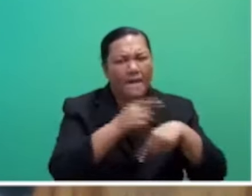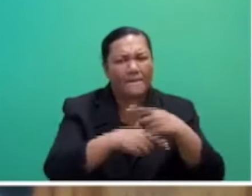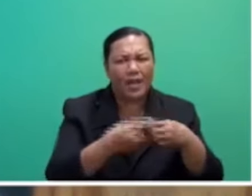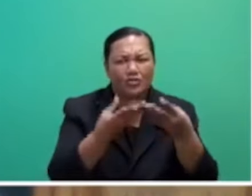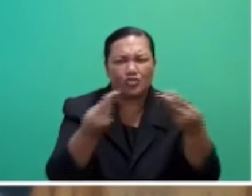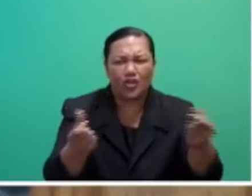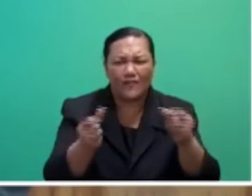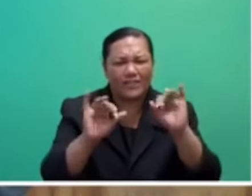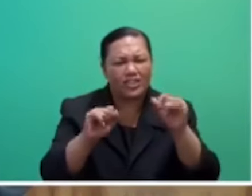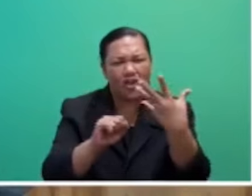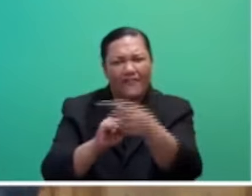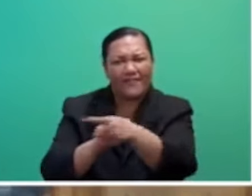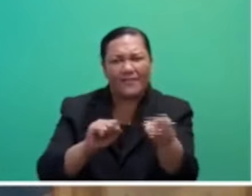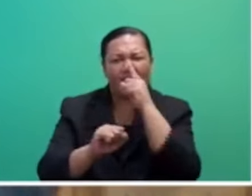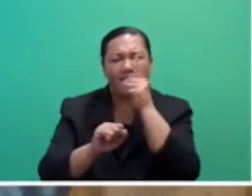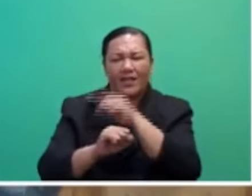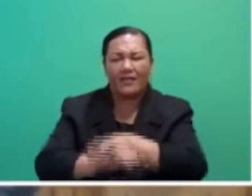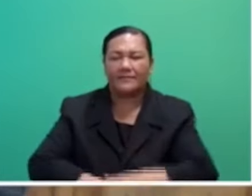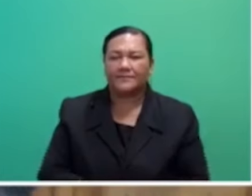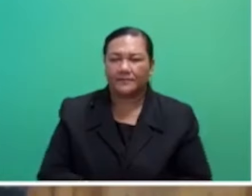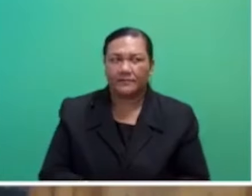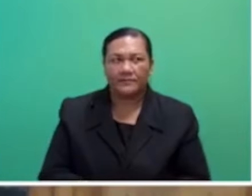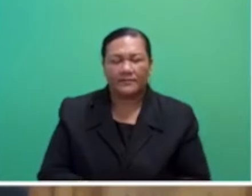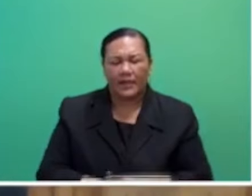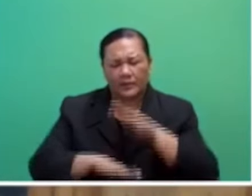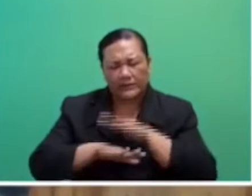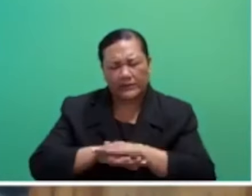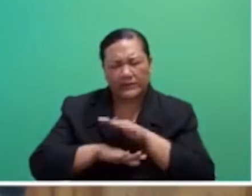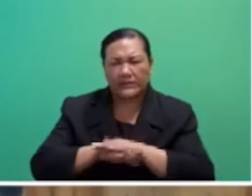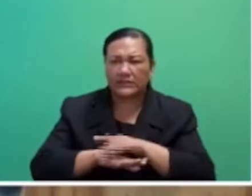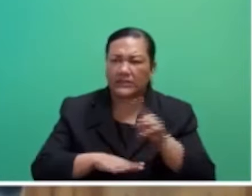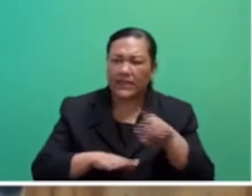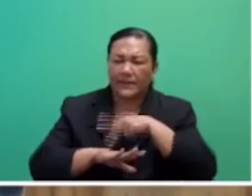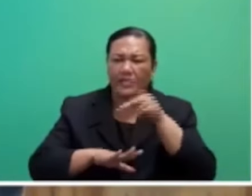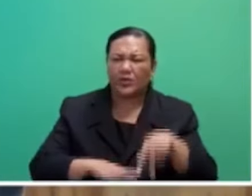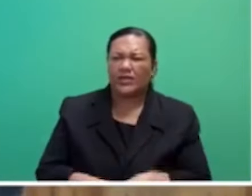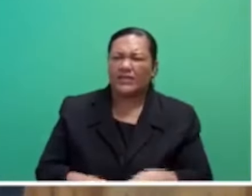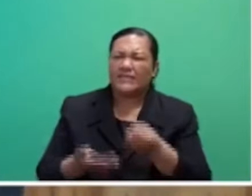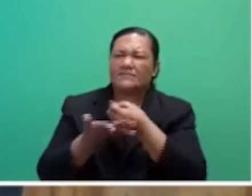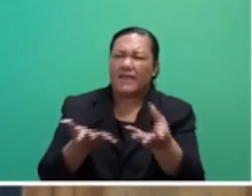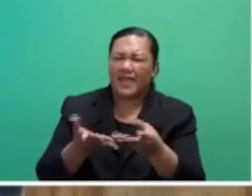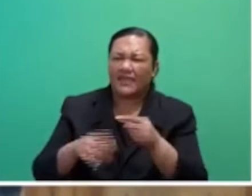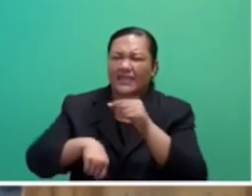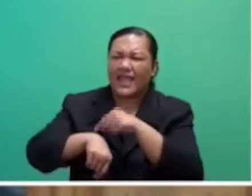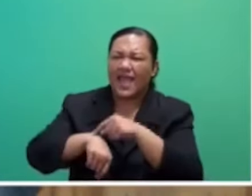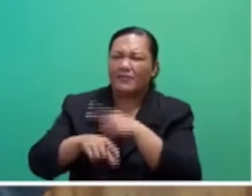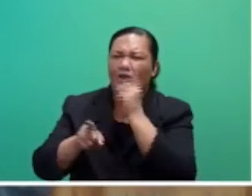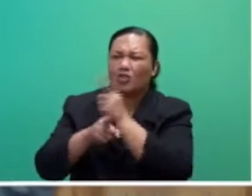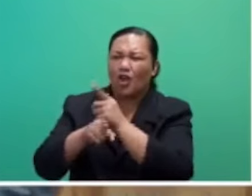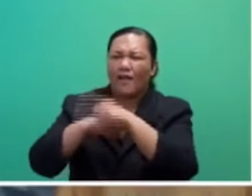observed in the last Parliament sitting, we have spent a lot of time in political talk and less people talk.